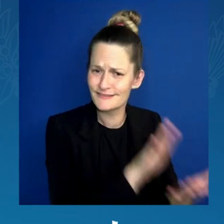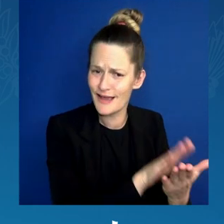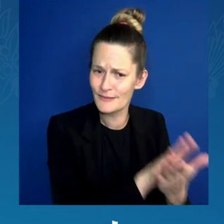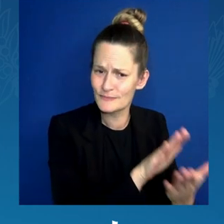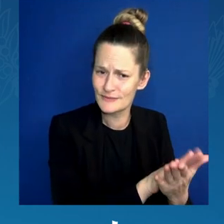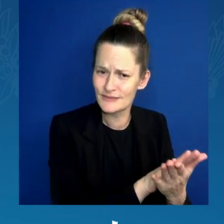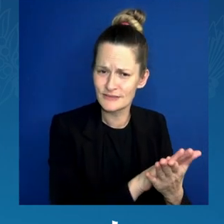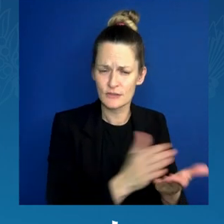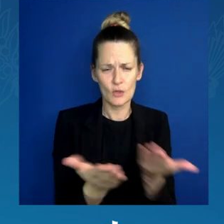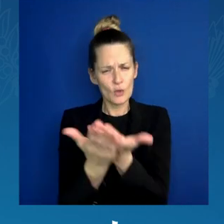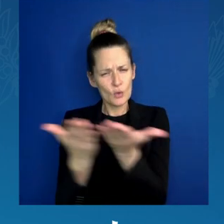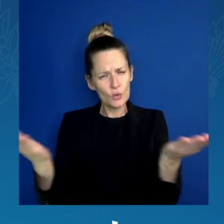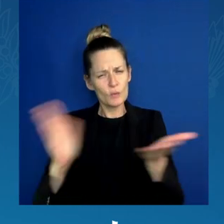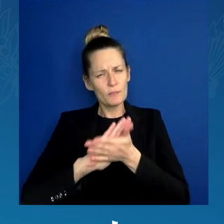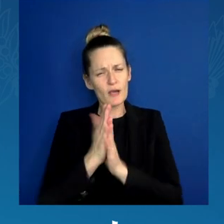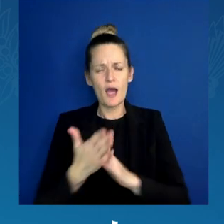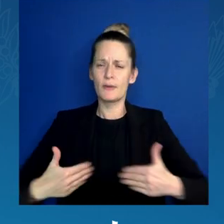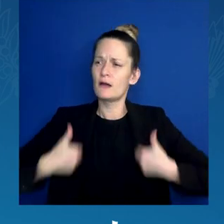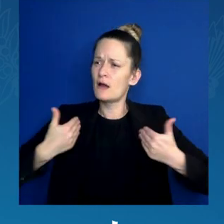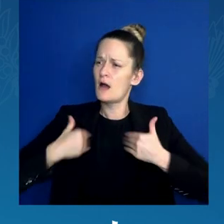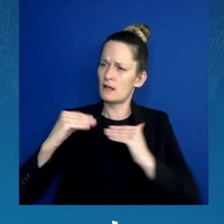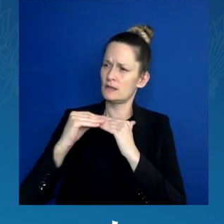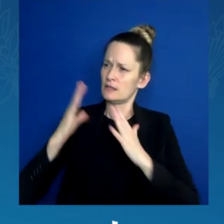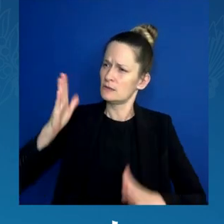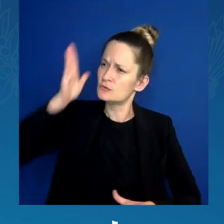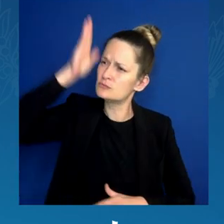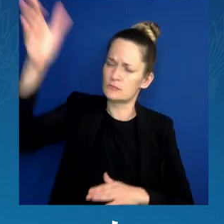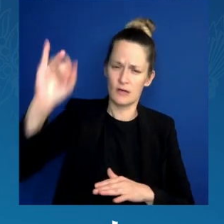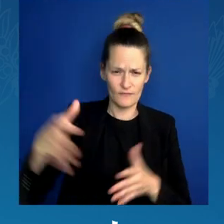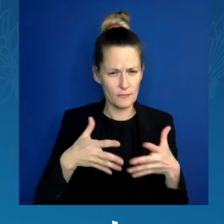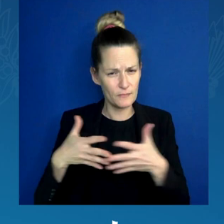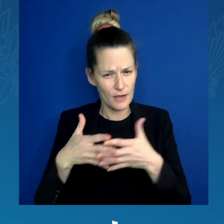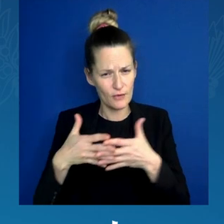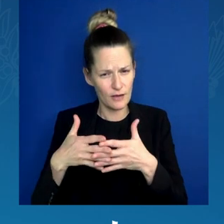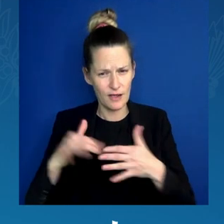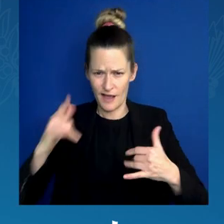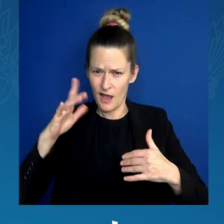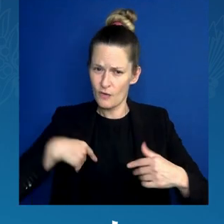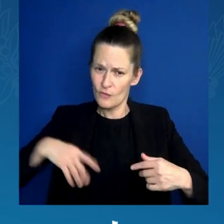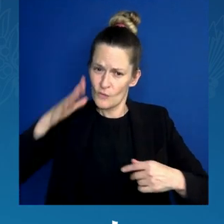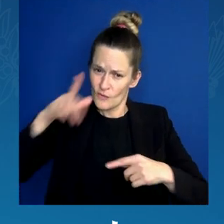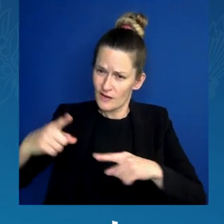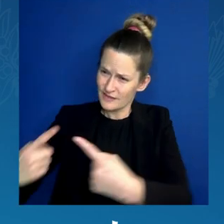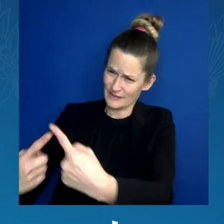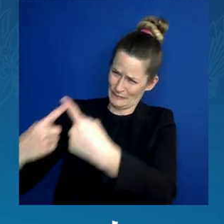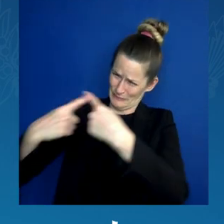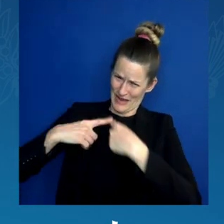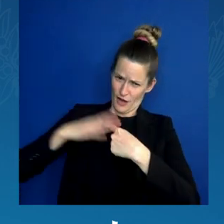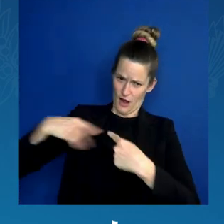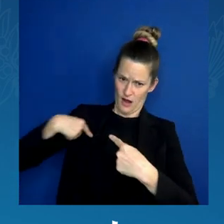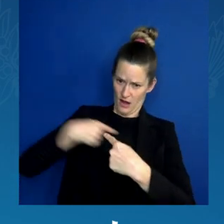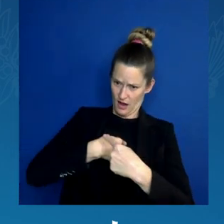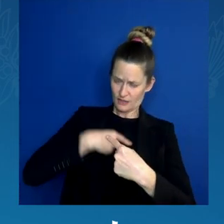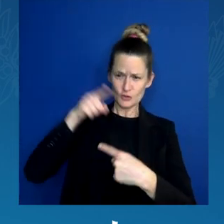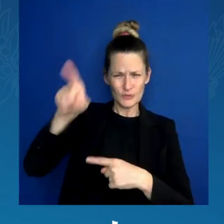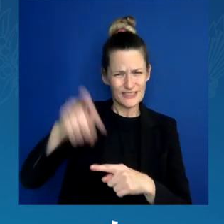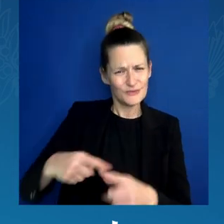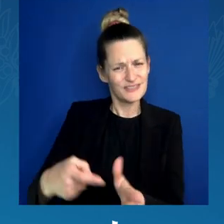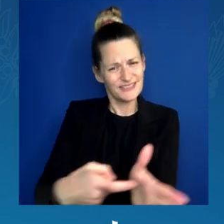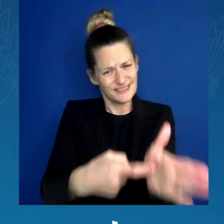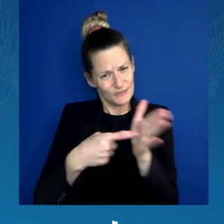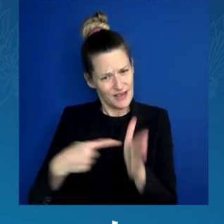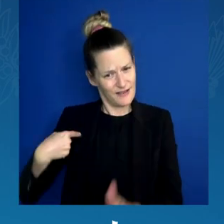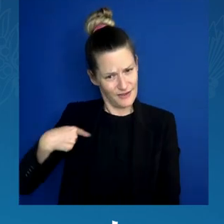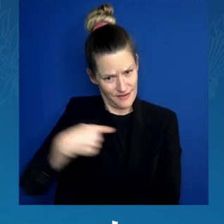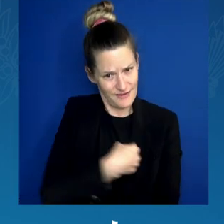on us, and not only counting on us, demanding of us, rightly, that our country treat